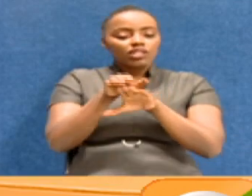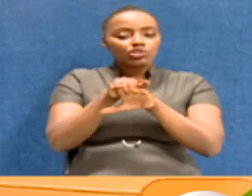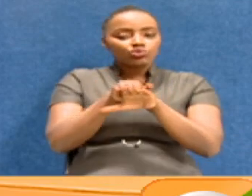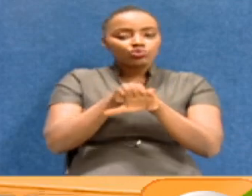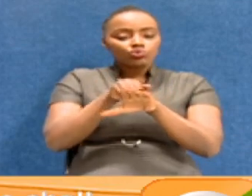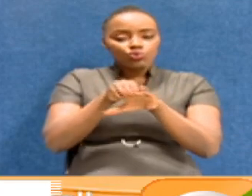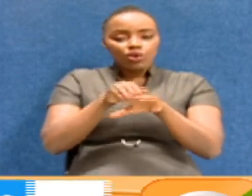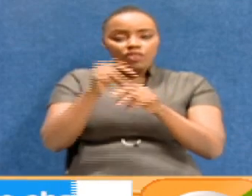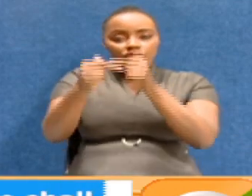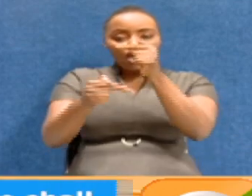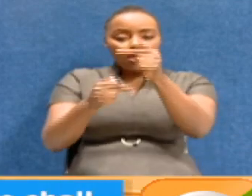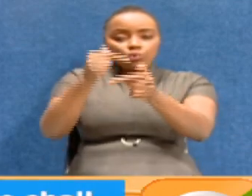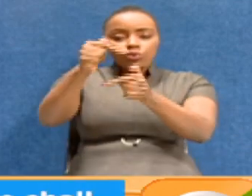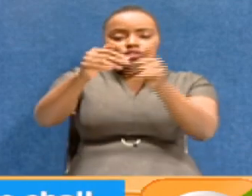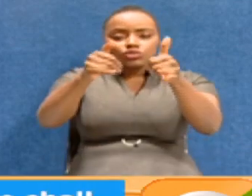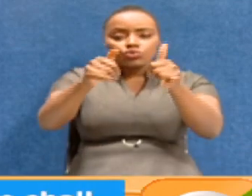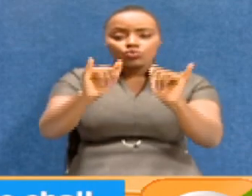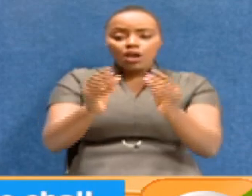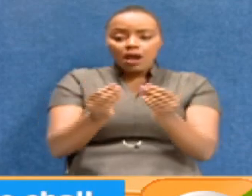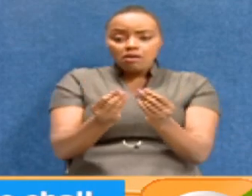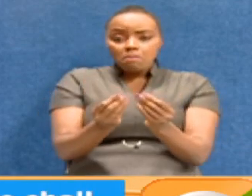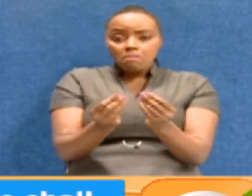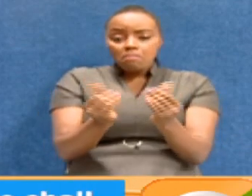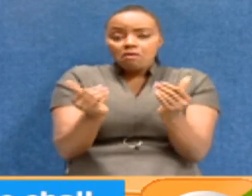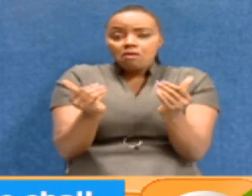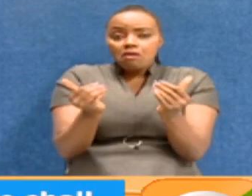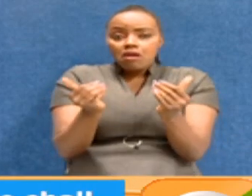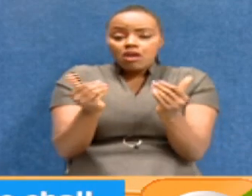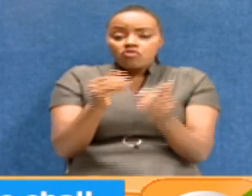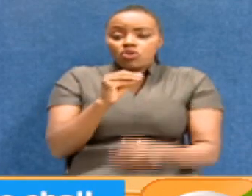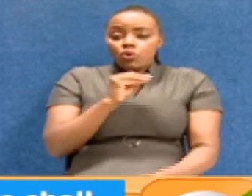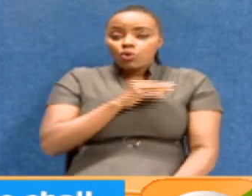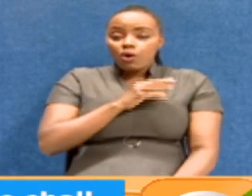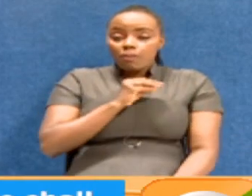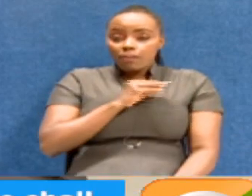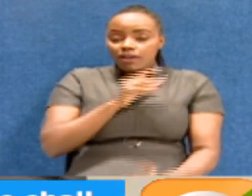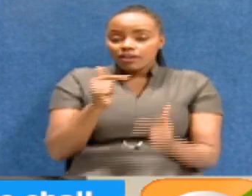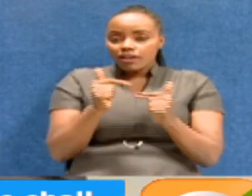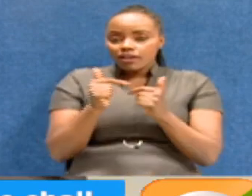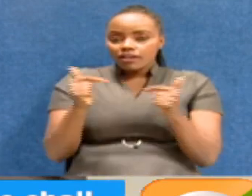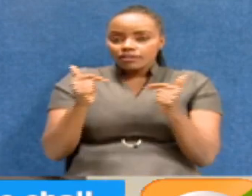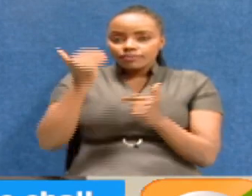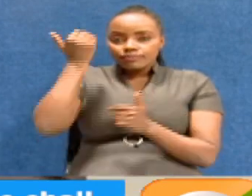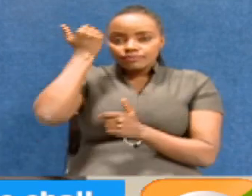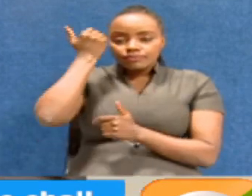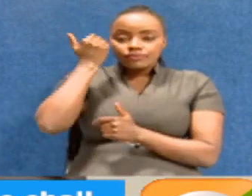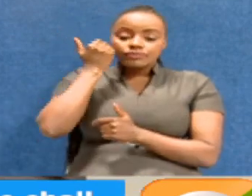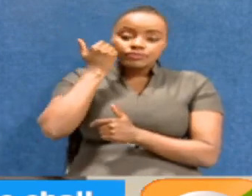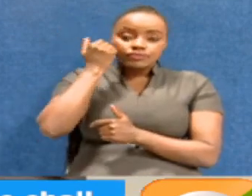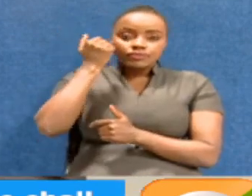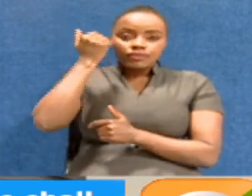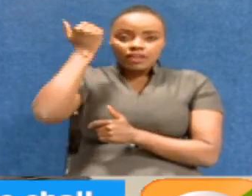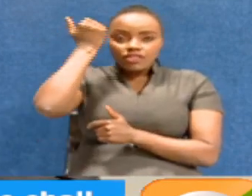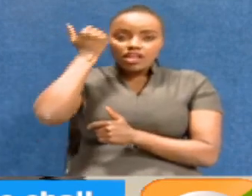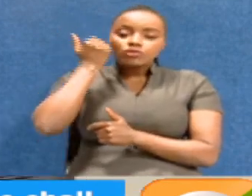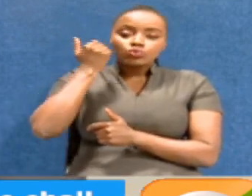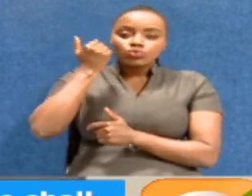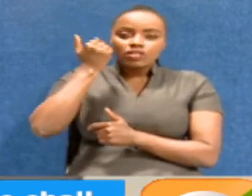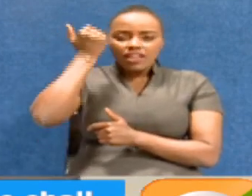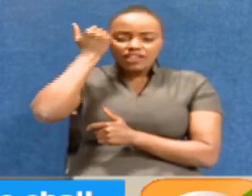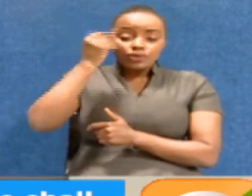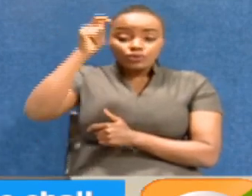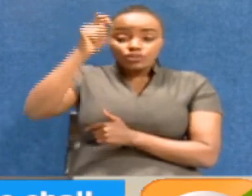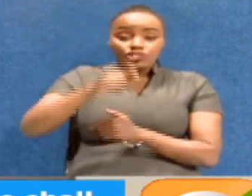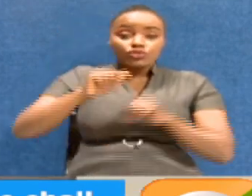The process of trying to deal with complaints against judicial officers. And I used to say that there should be both